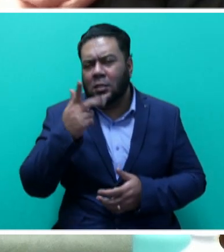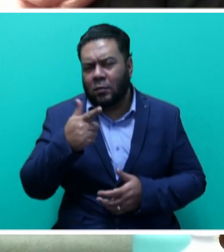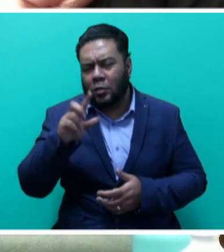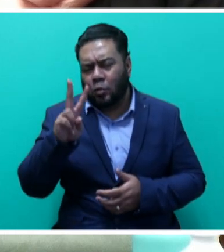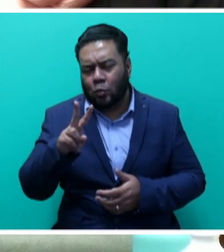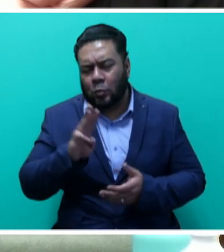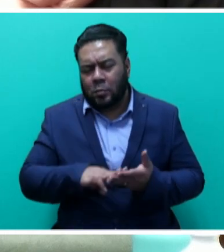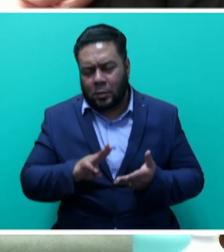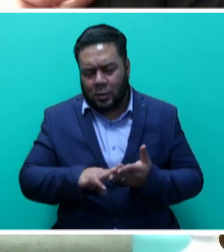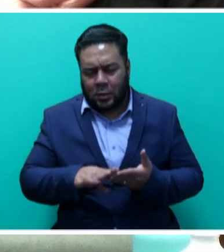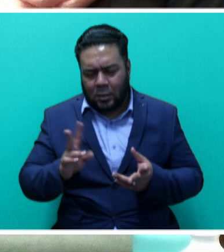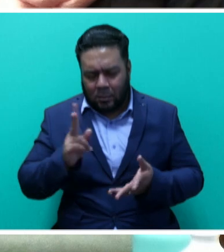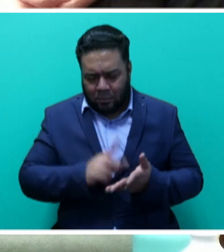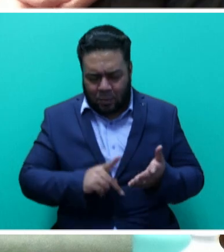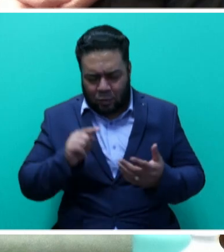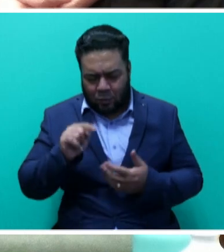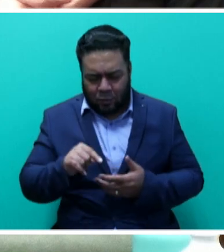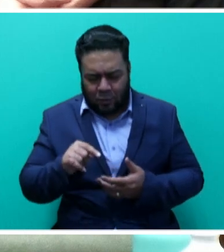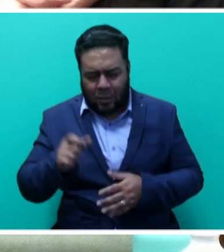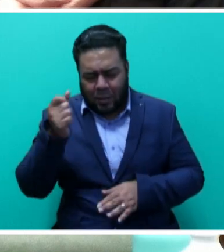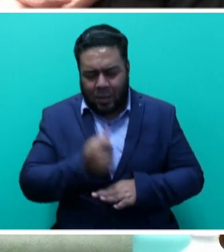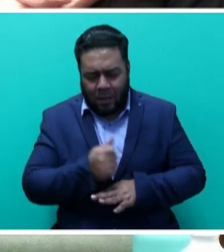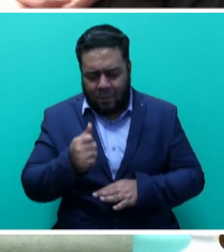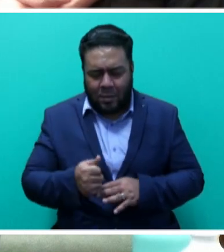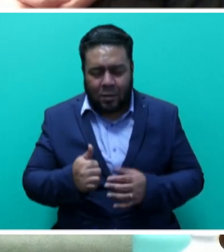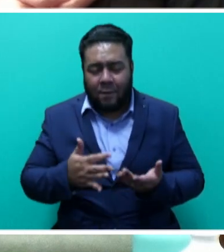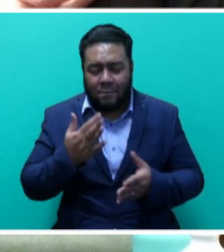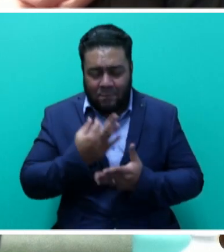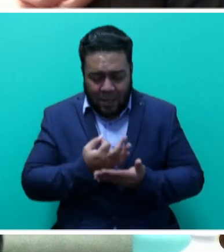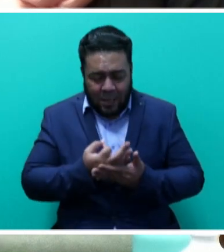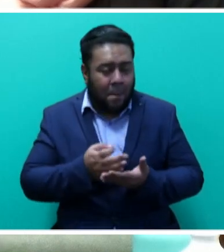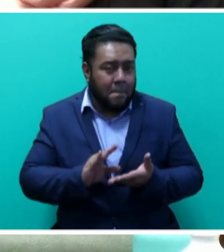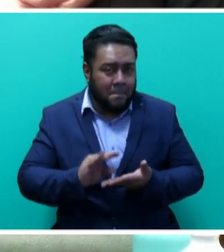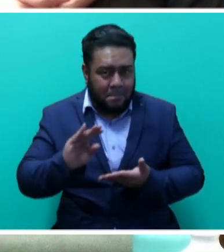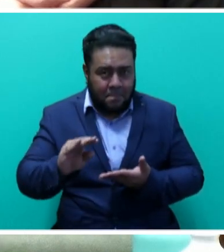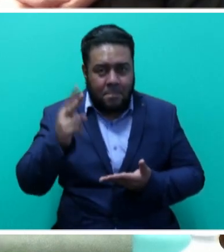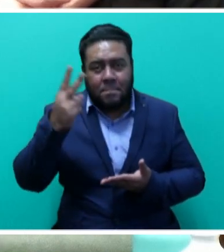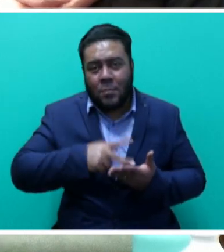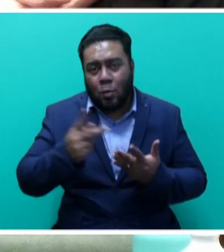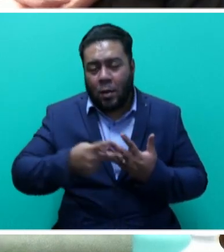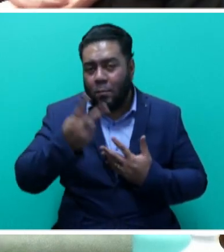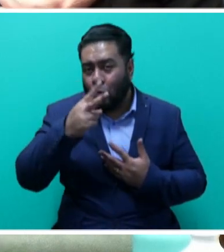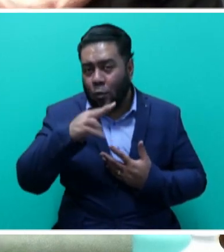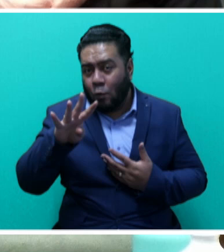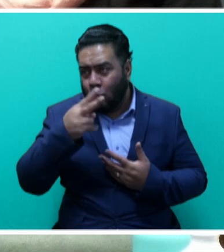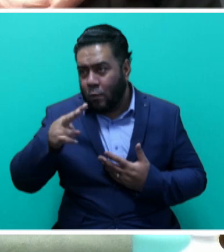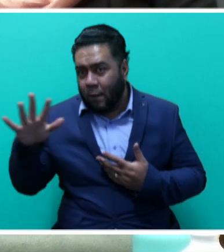and is part of the government's loan funding program for this fiscal year 2024-2025.